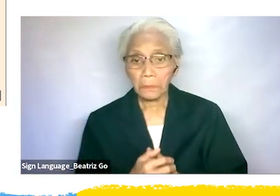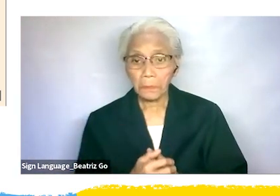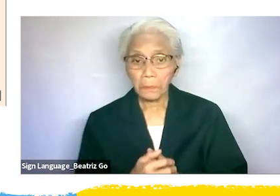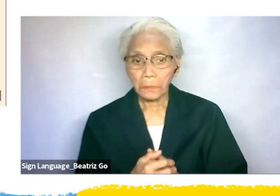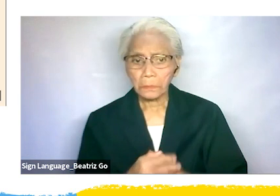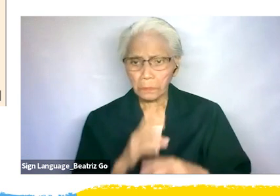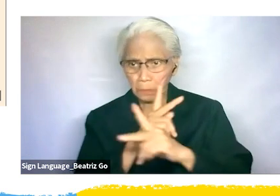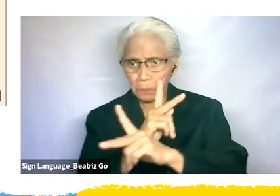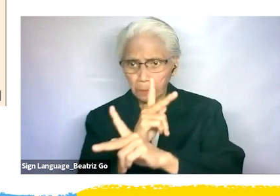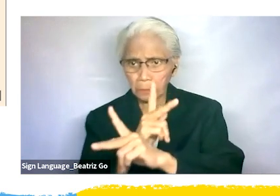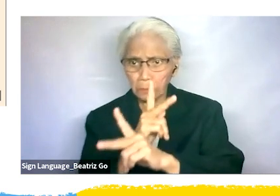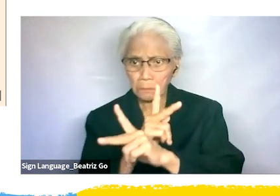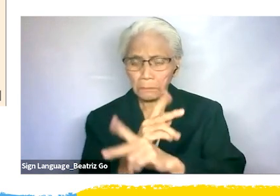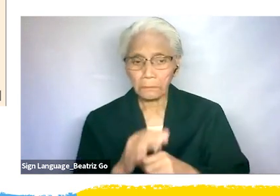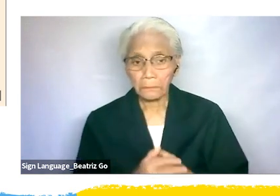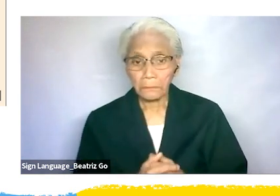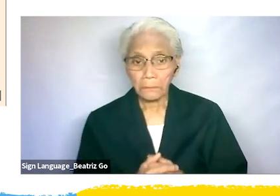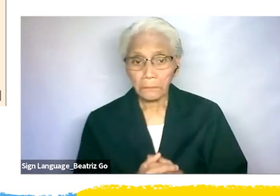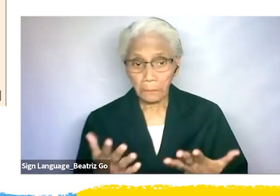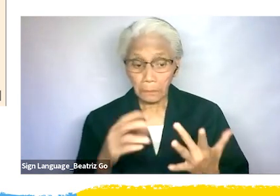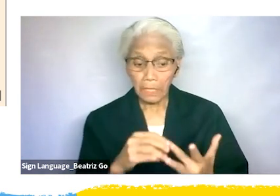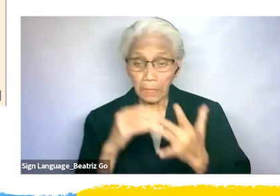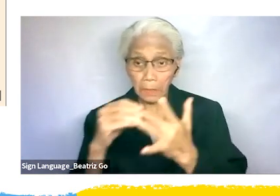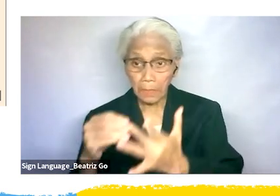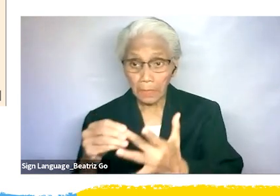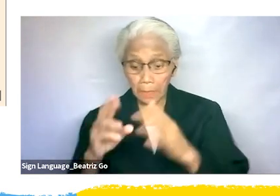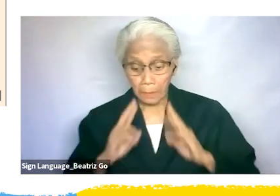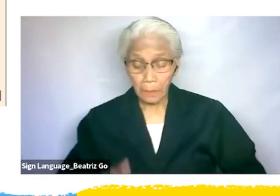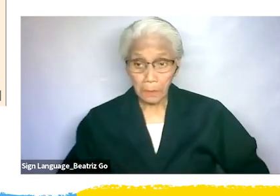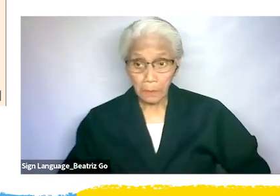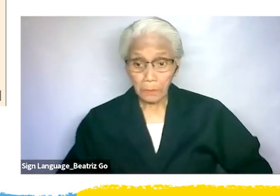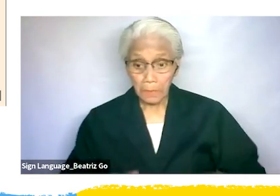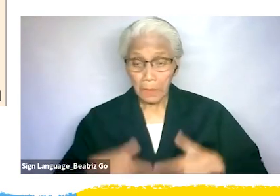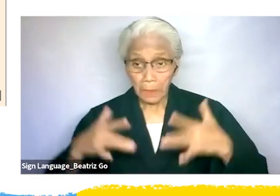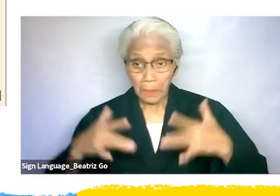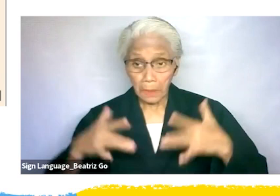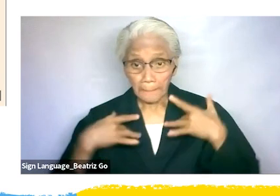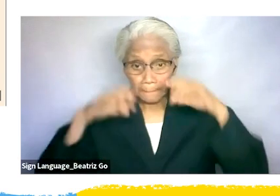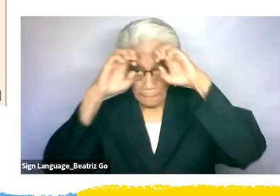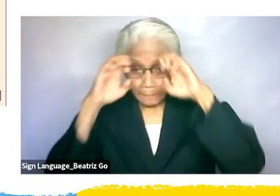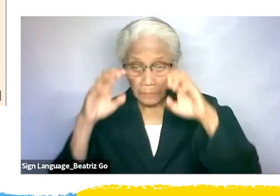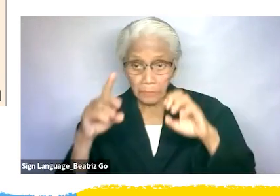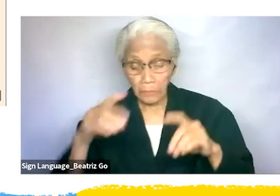each target group particularly the human rights education program for children and